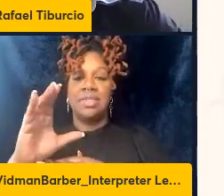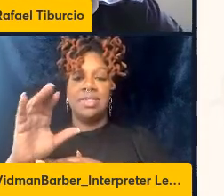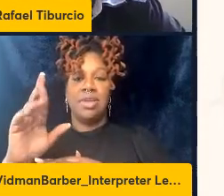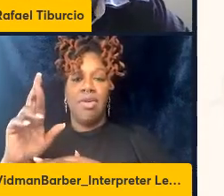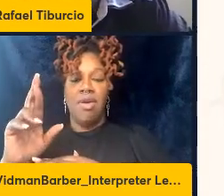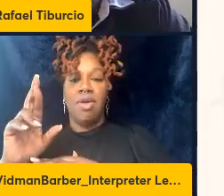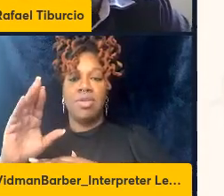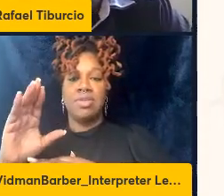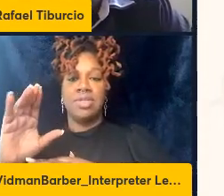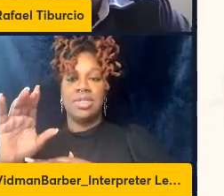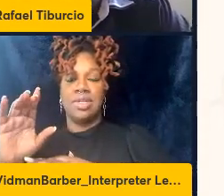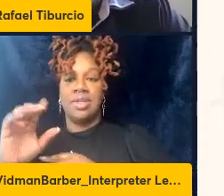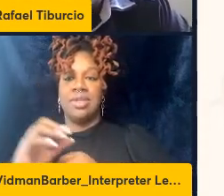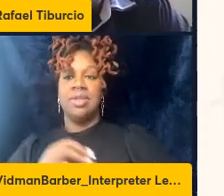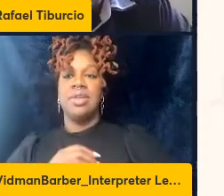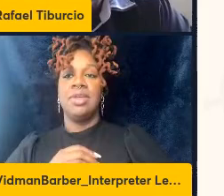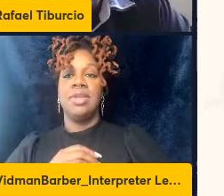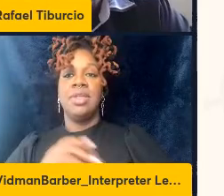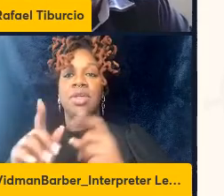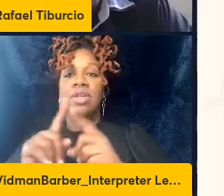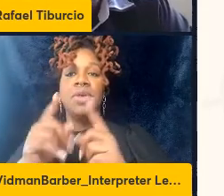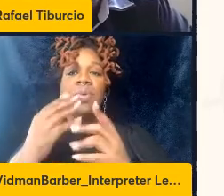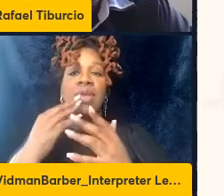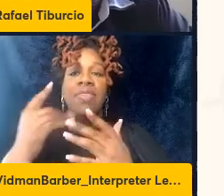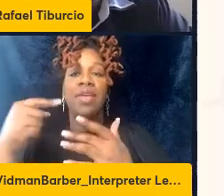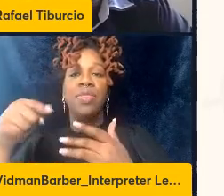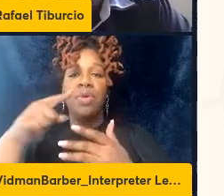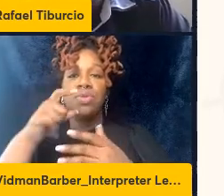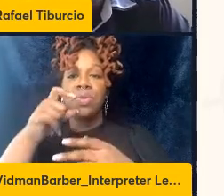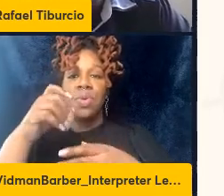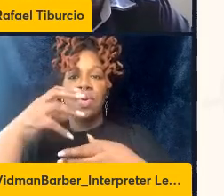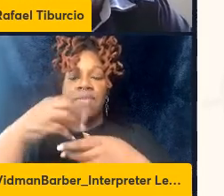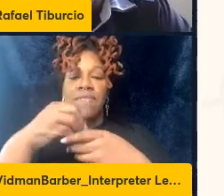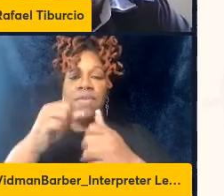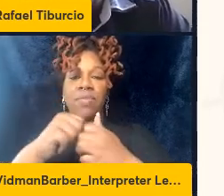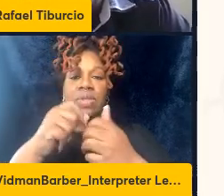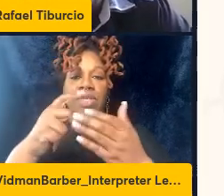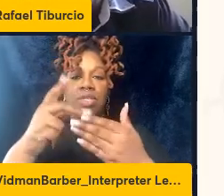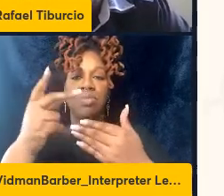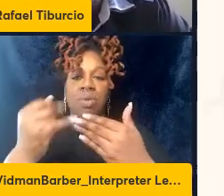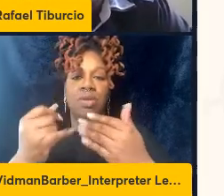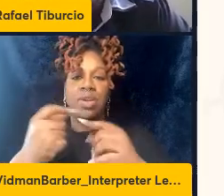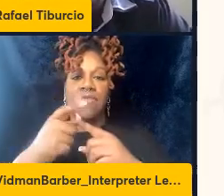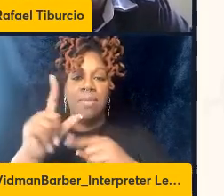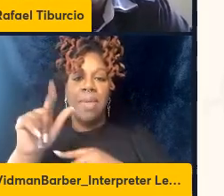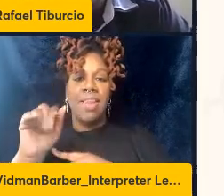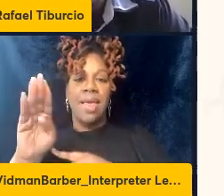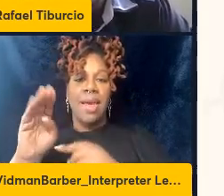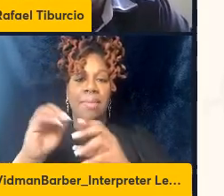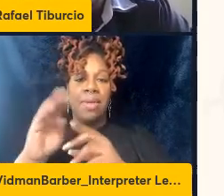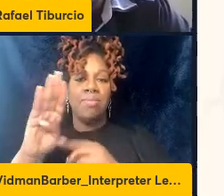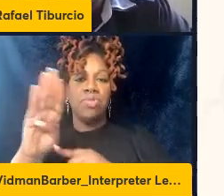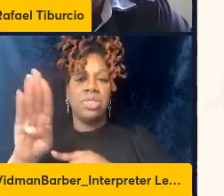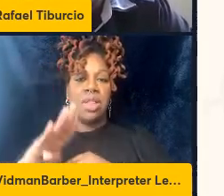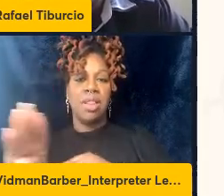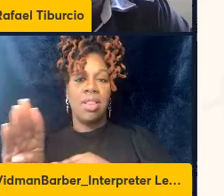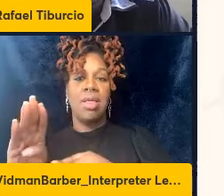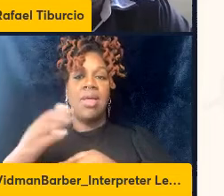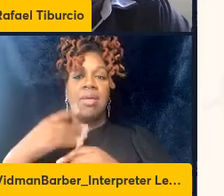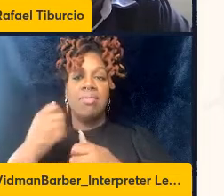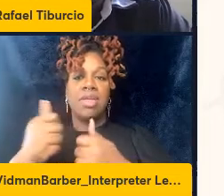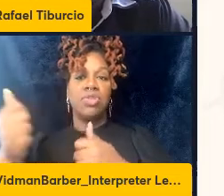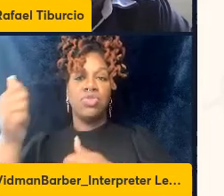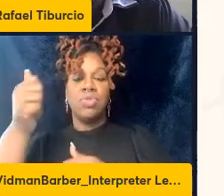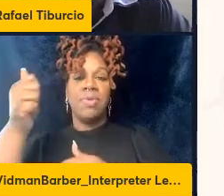to thank for the several people that were involved in this project from my lab here in Brazil my supervisor Dr. Andrade